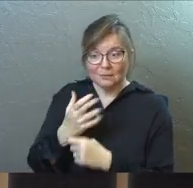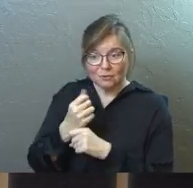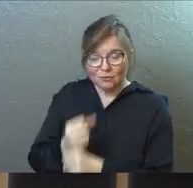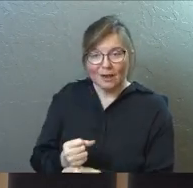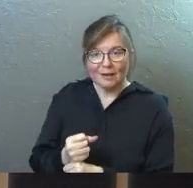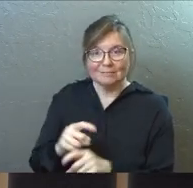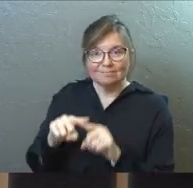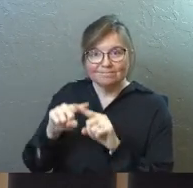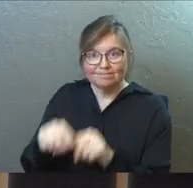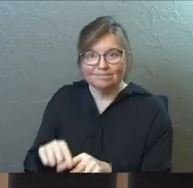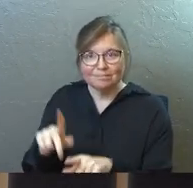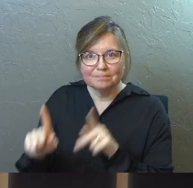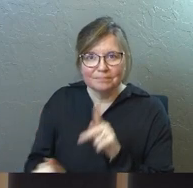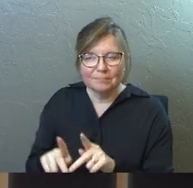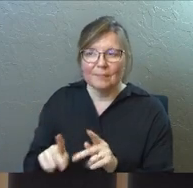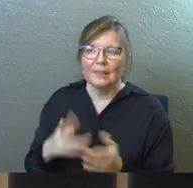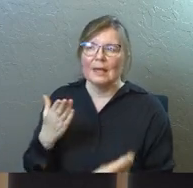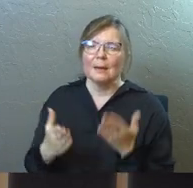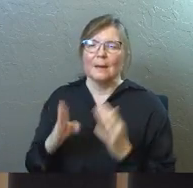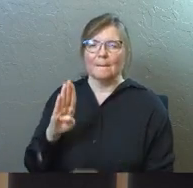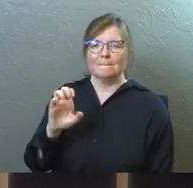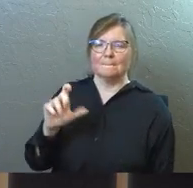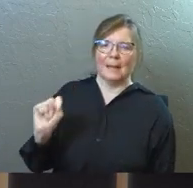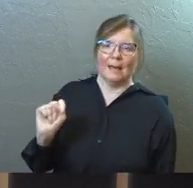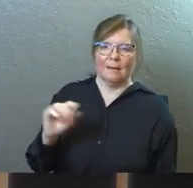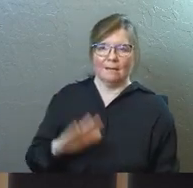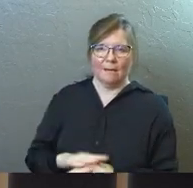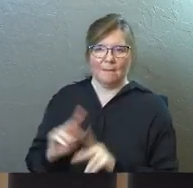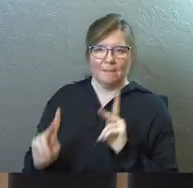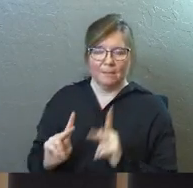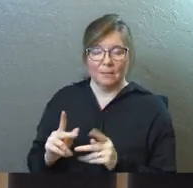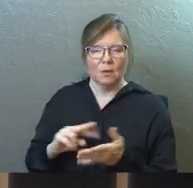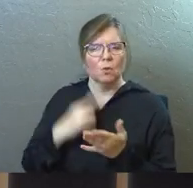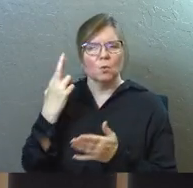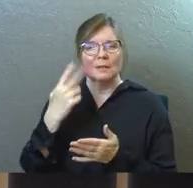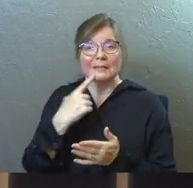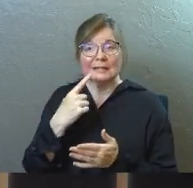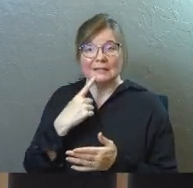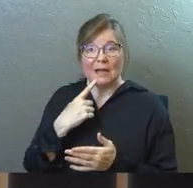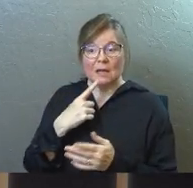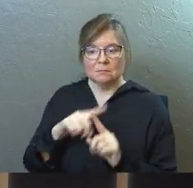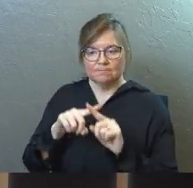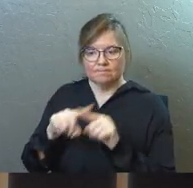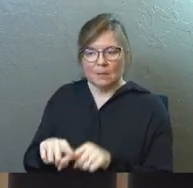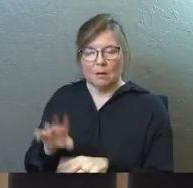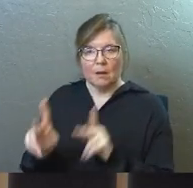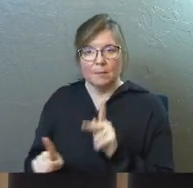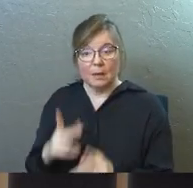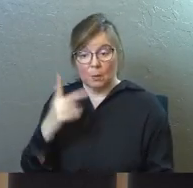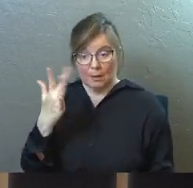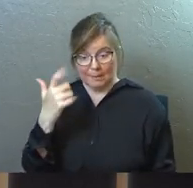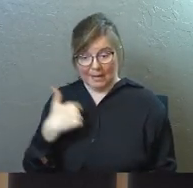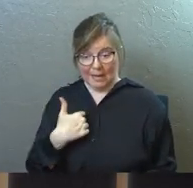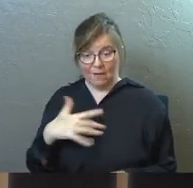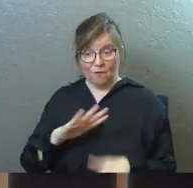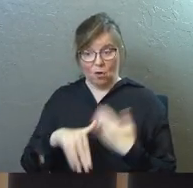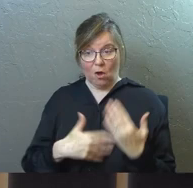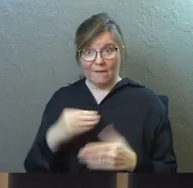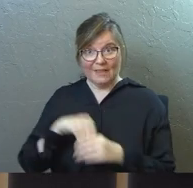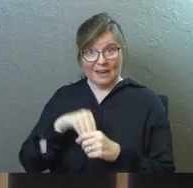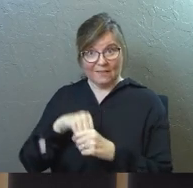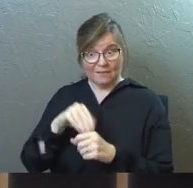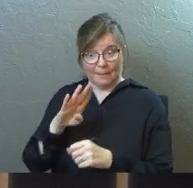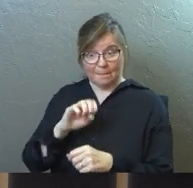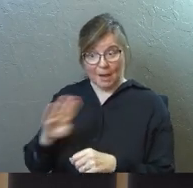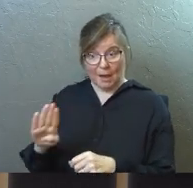And I say betting on people and that might be tweaking some of you. But the reason I say betting on people is because I could have taken all that investment